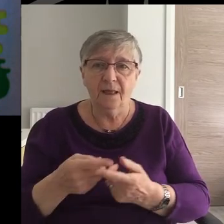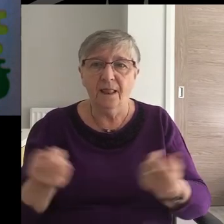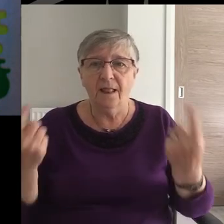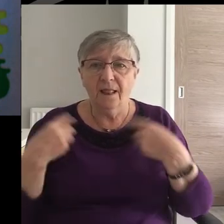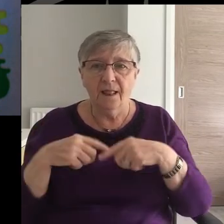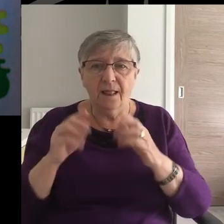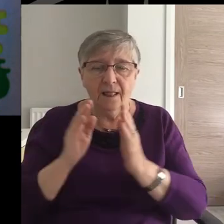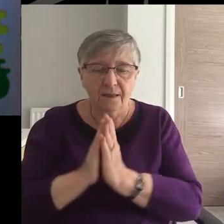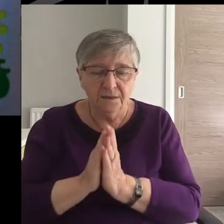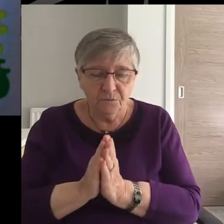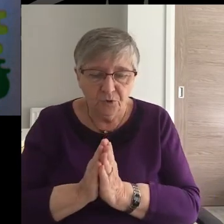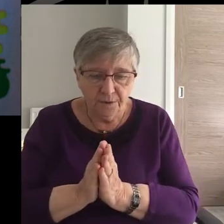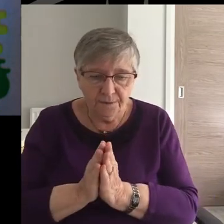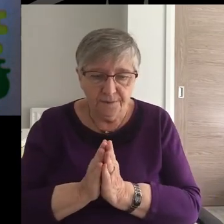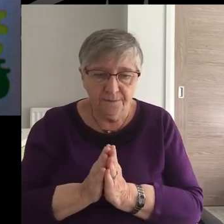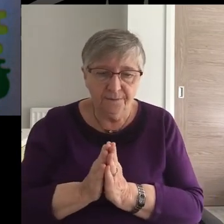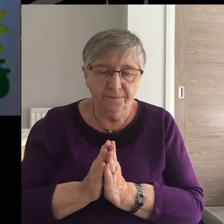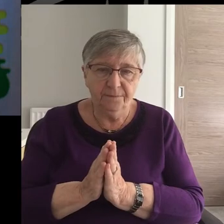Let's pray.